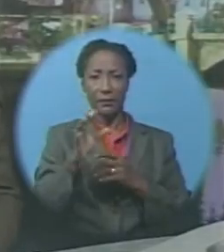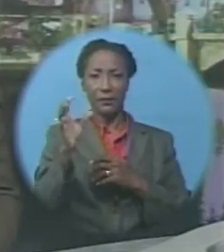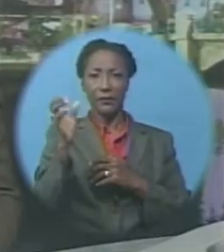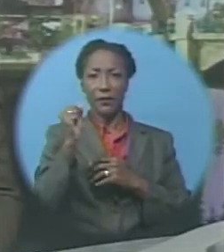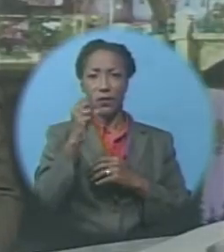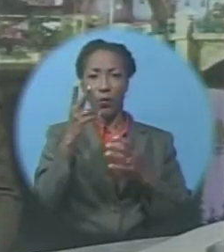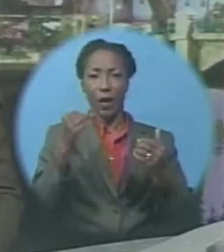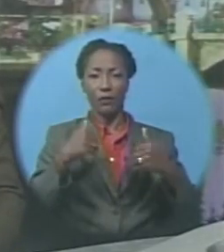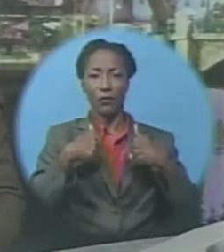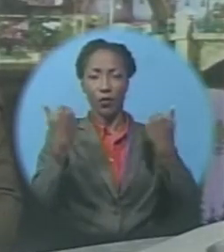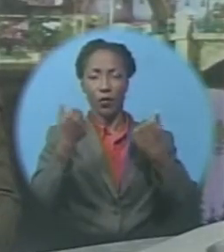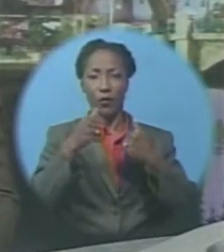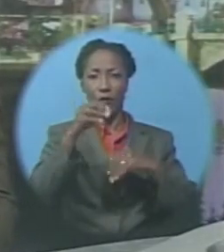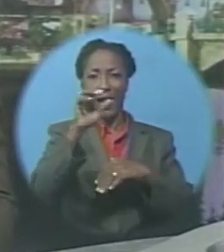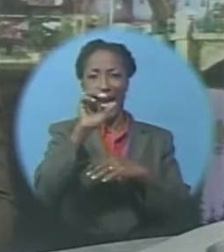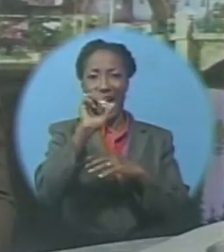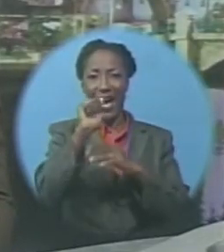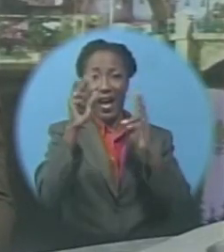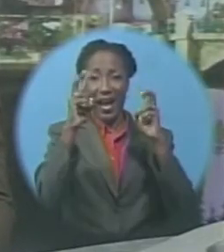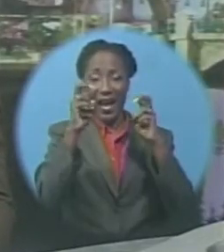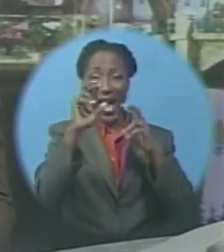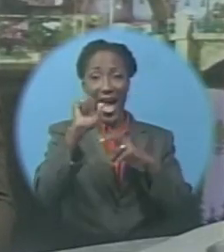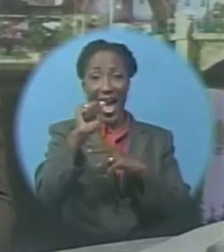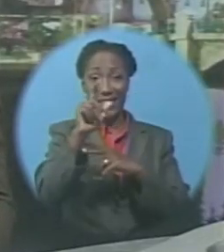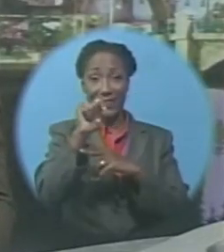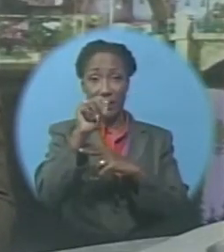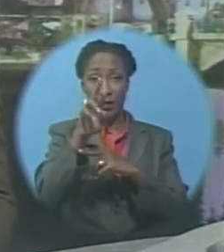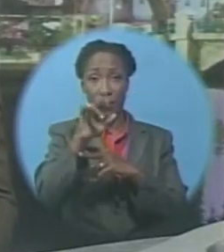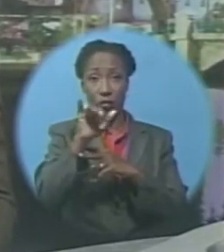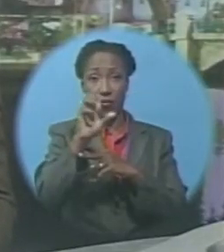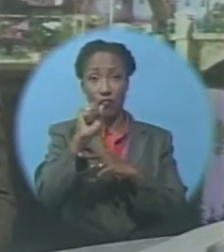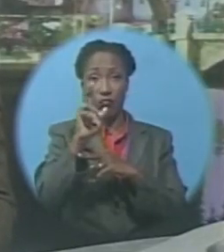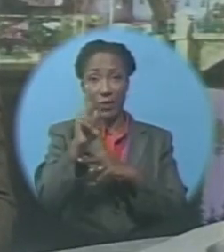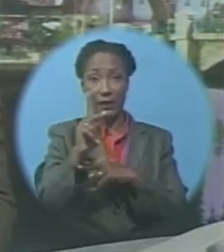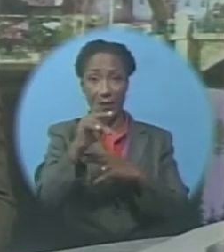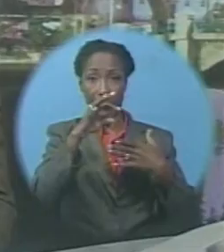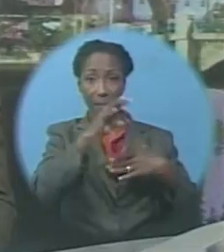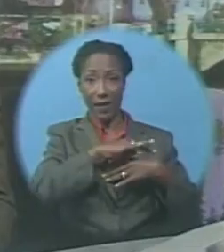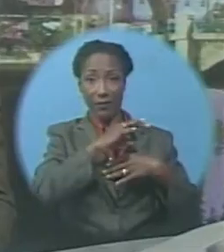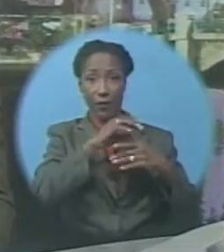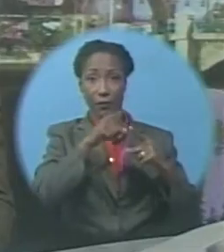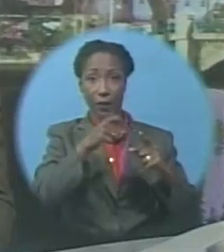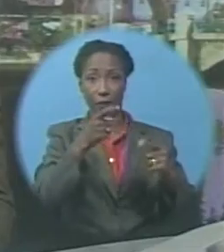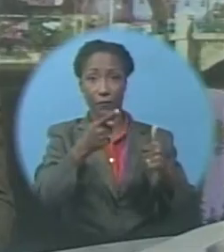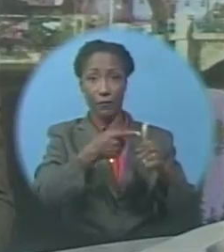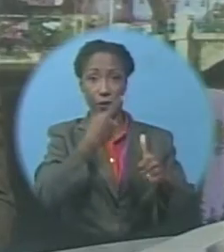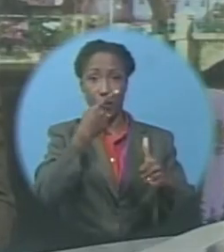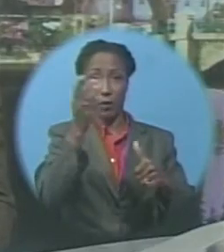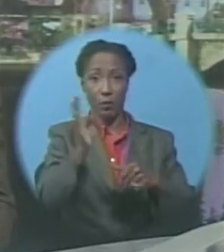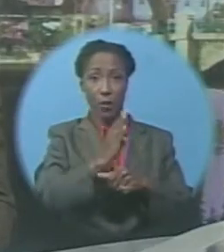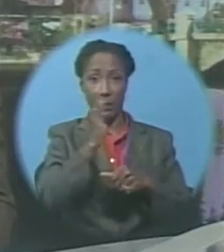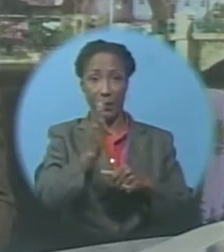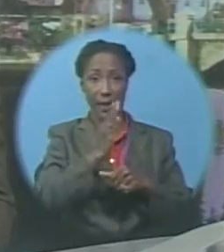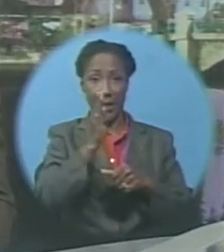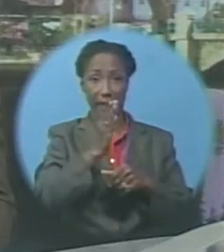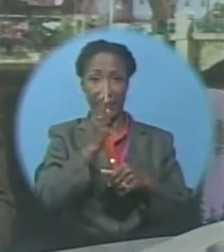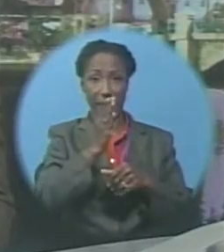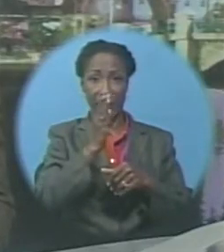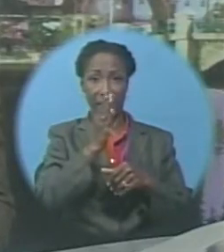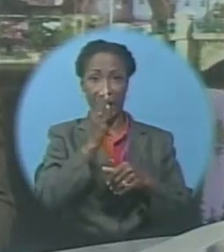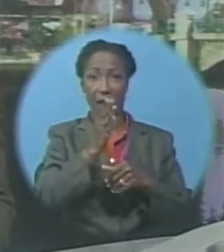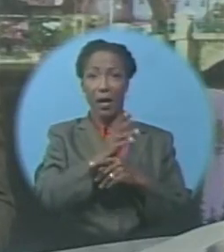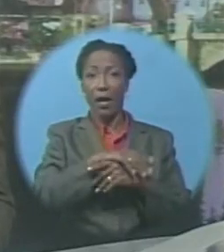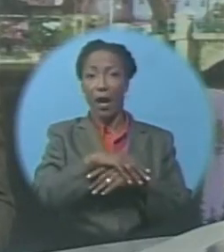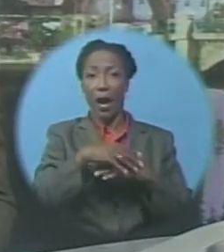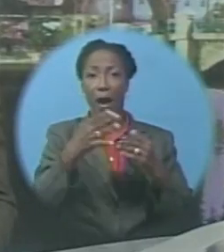12 of the country's youth identified as at risk have benefited from the first Barbados installment of the Prince's